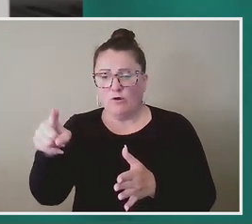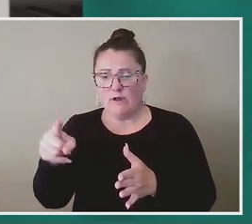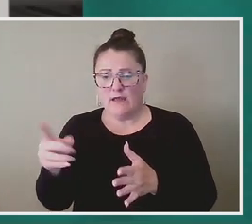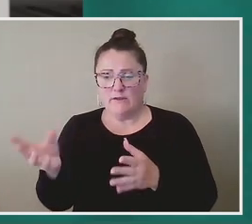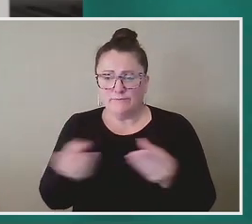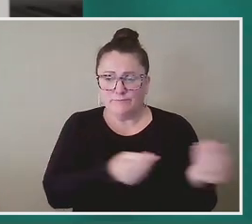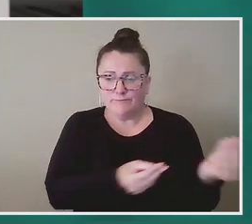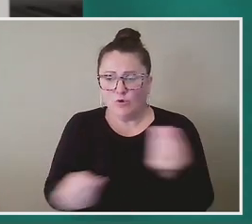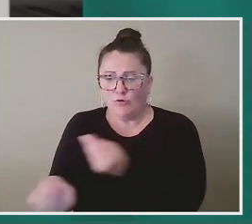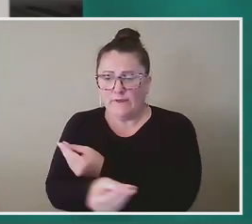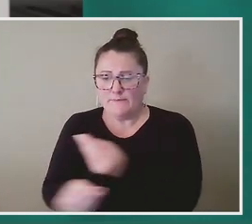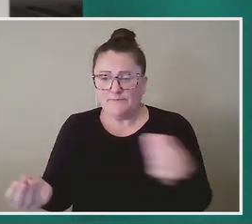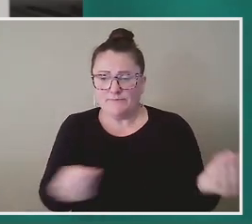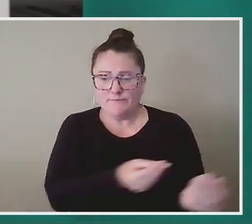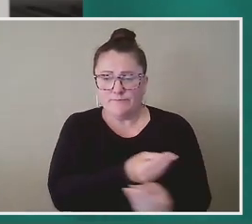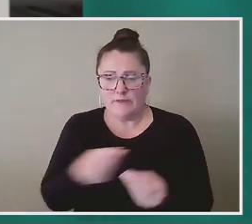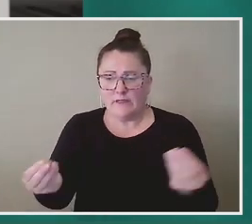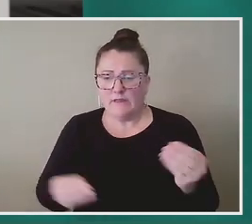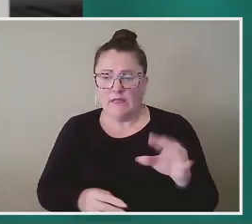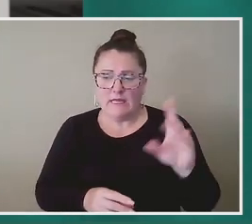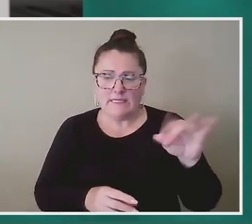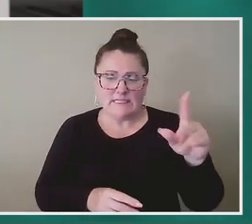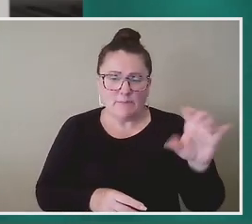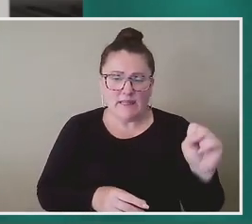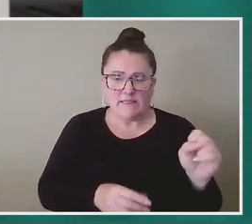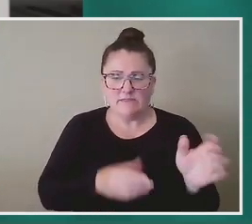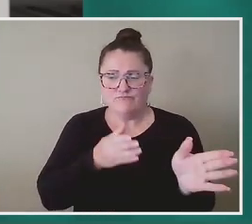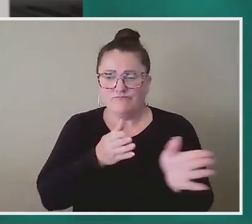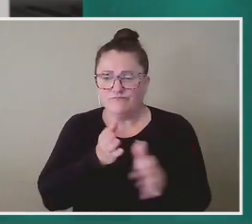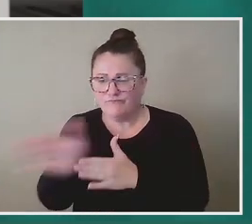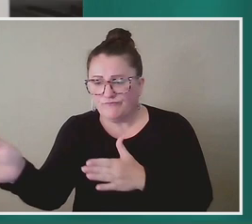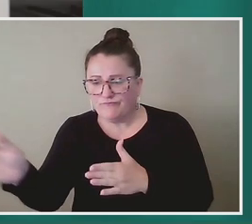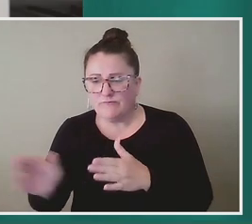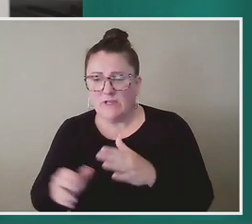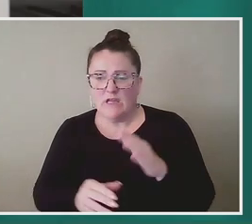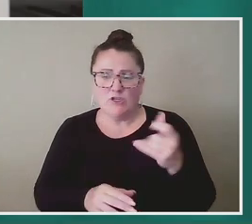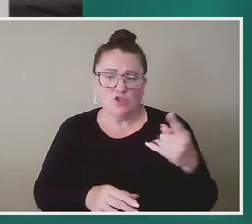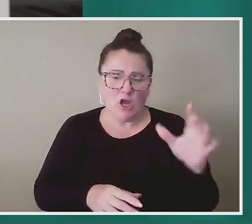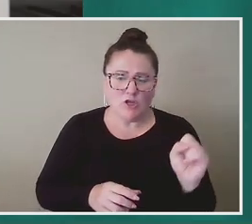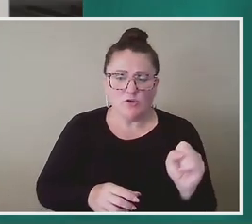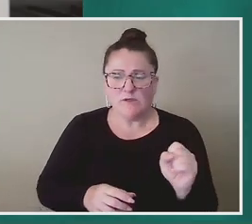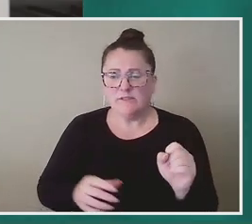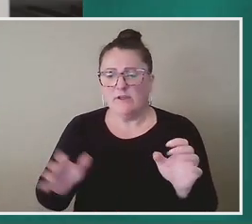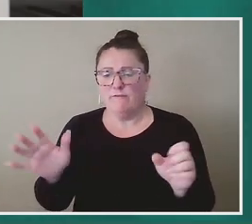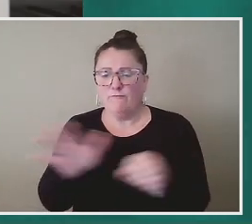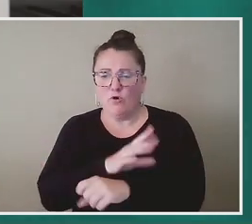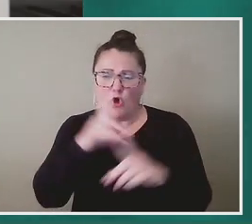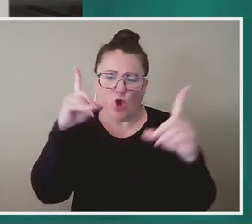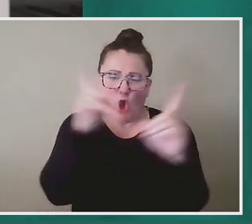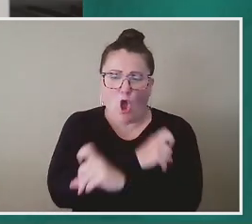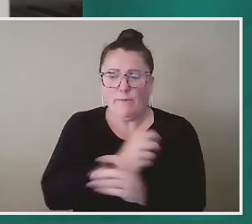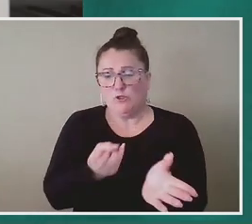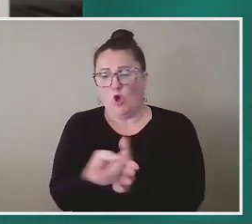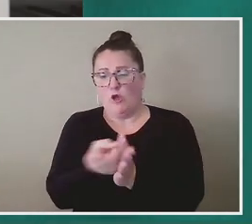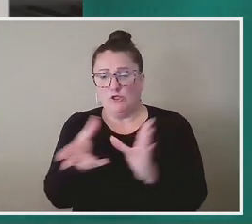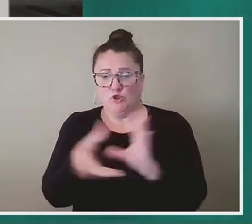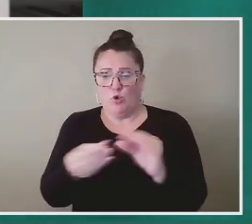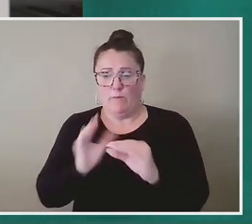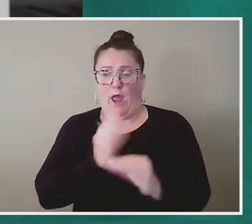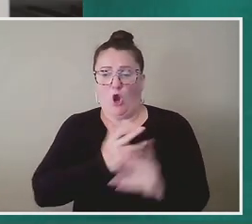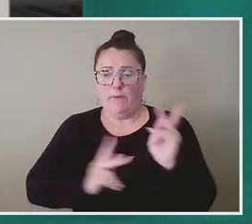and disciplines in order to tell the fullest, most nuanced, most complex and honest story about our people.